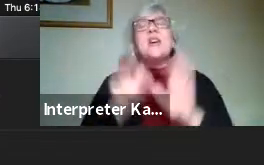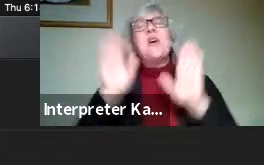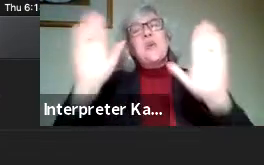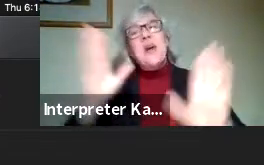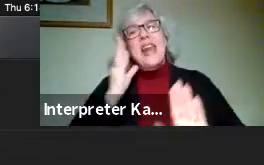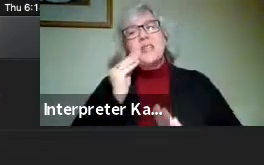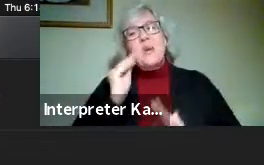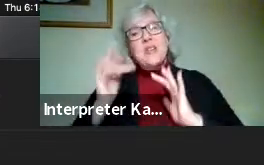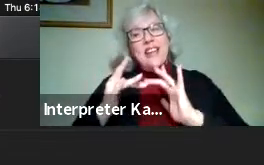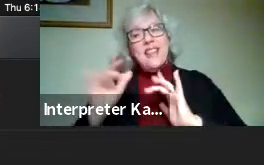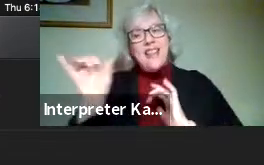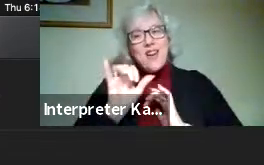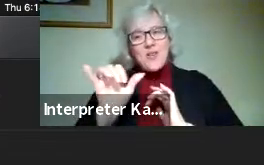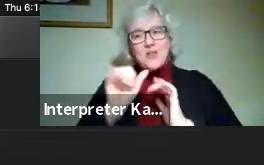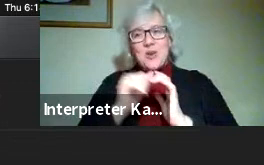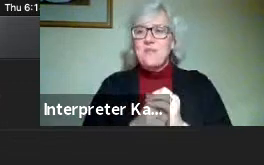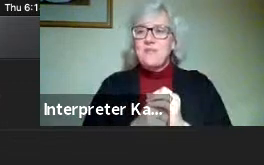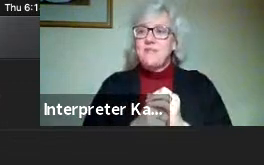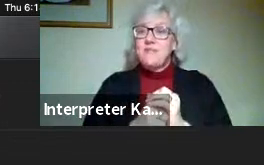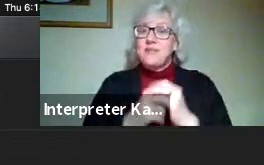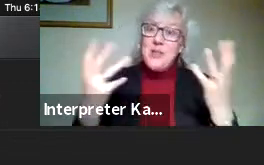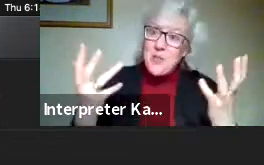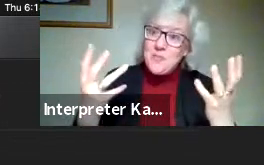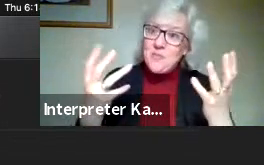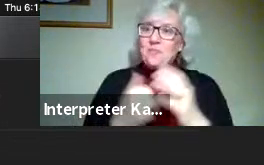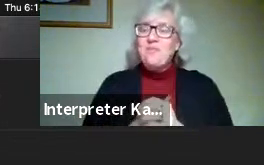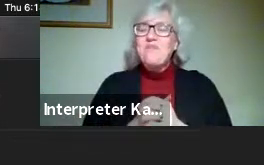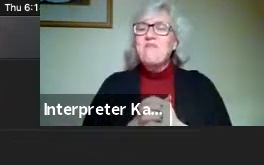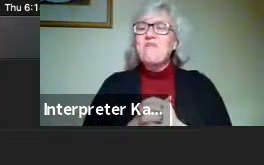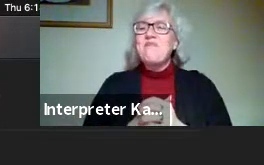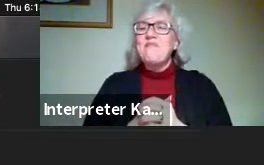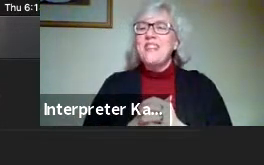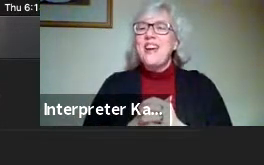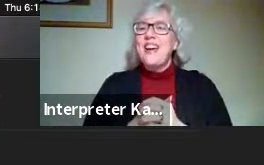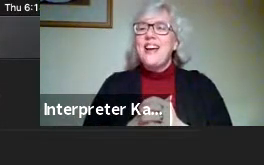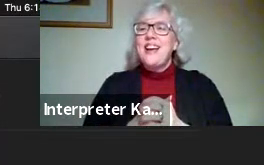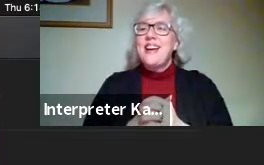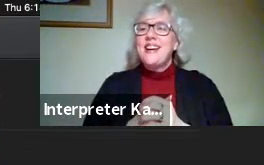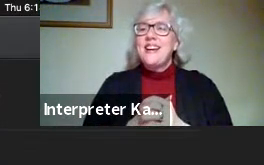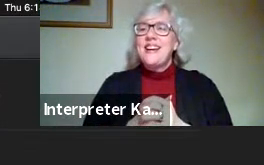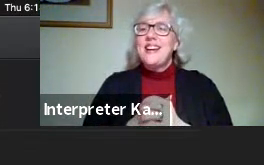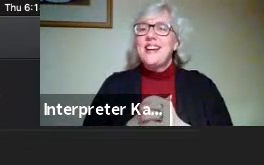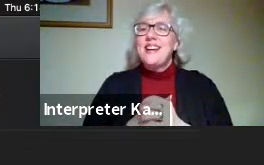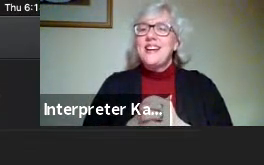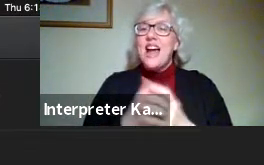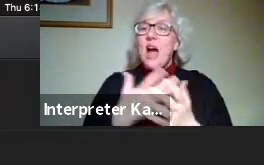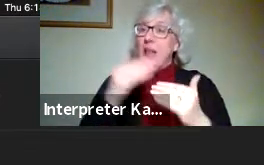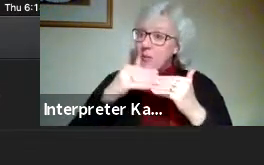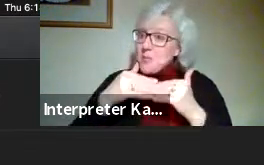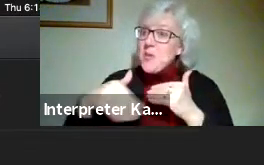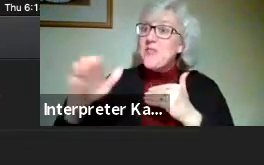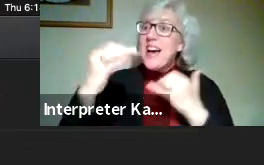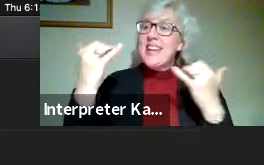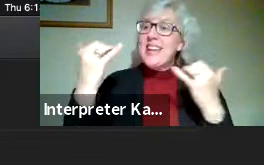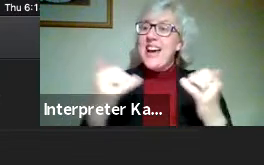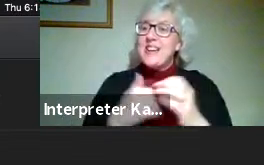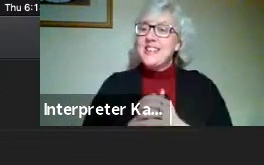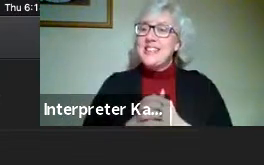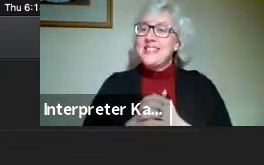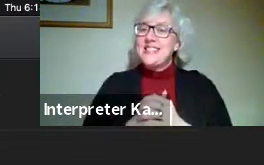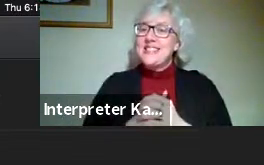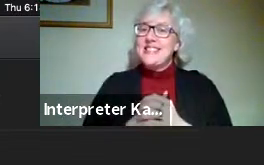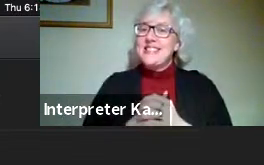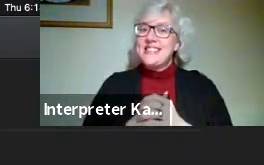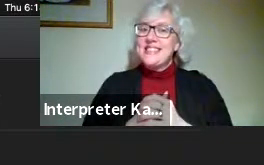online as well. So I would like to just move on from